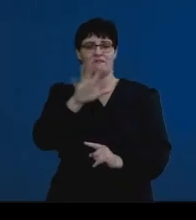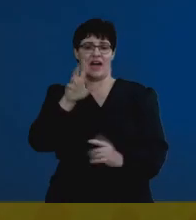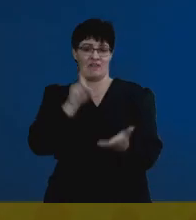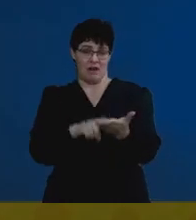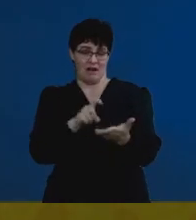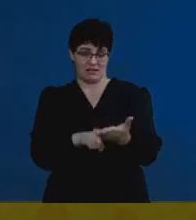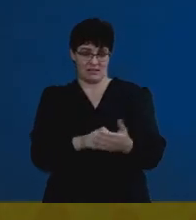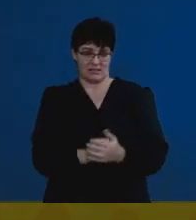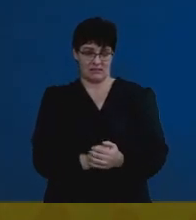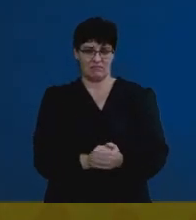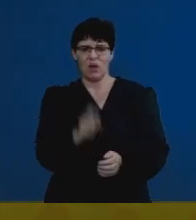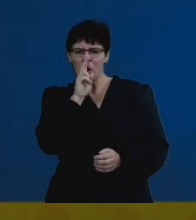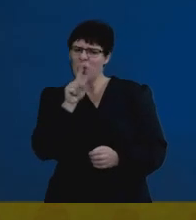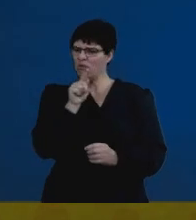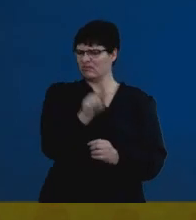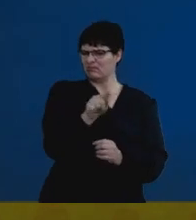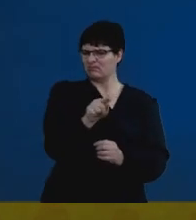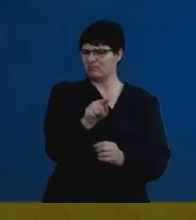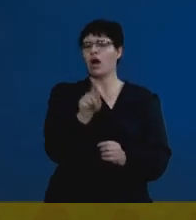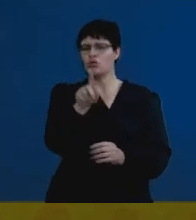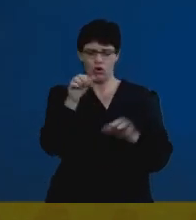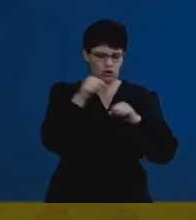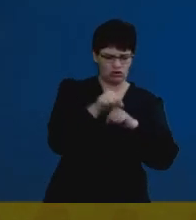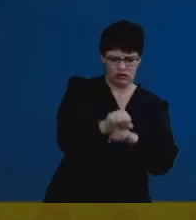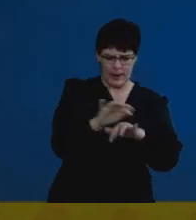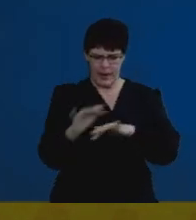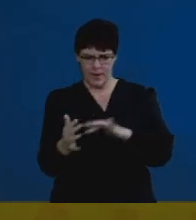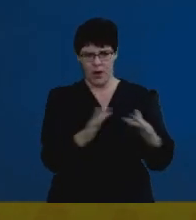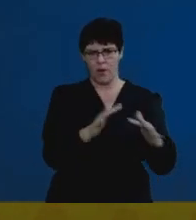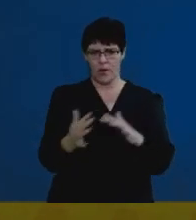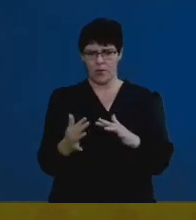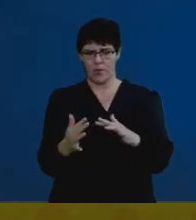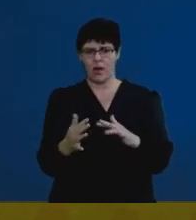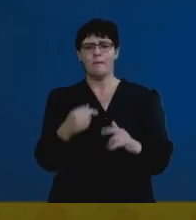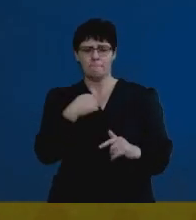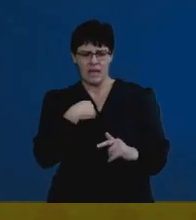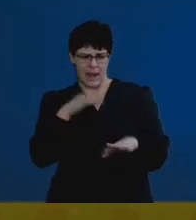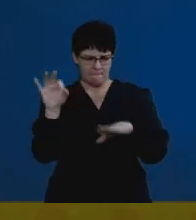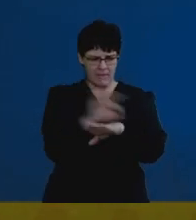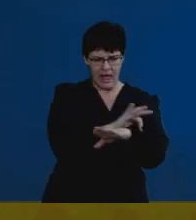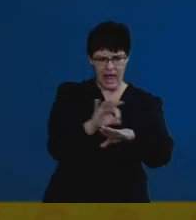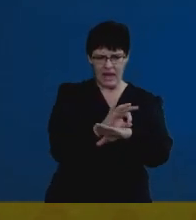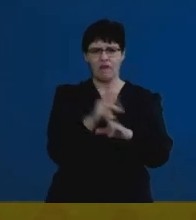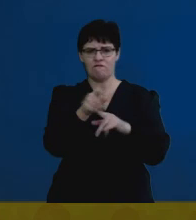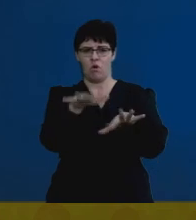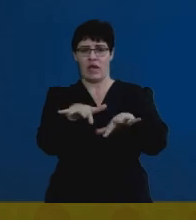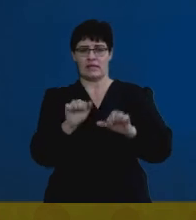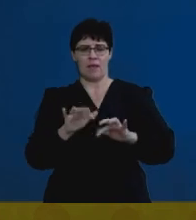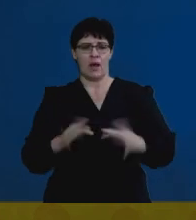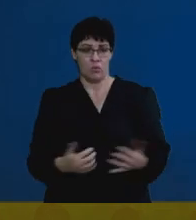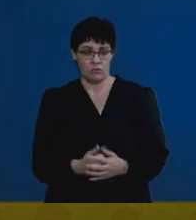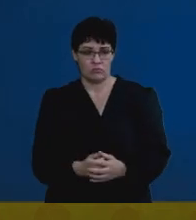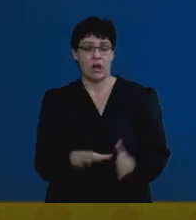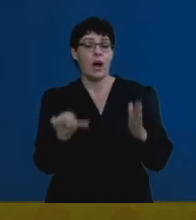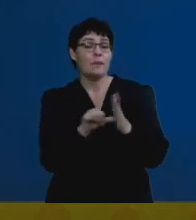at this section of the exam, you can strategize and look at exactly how you can plan ahead for this exam. What's